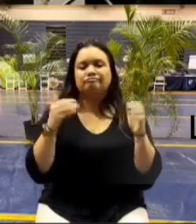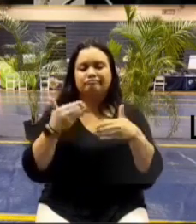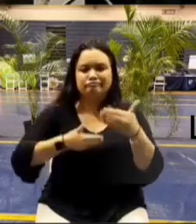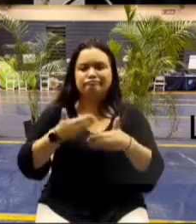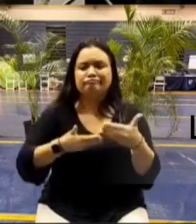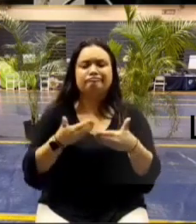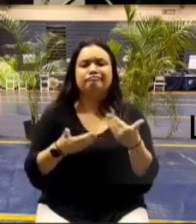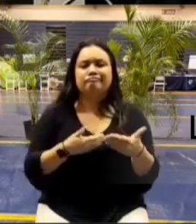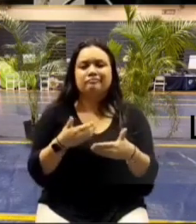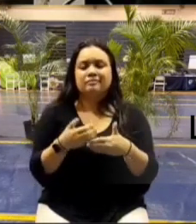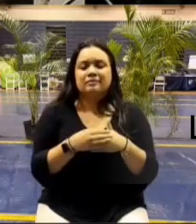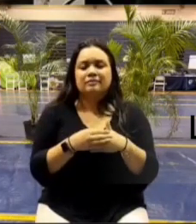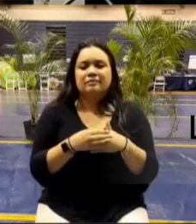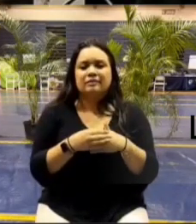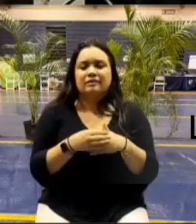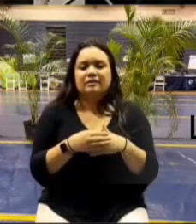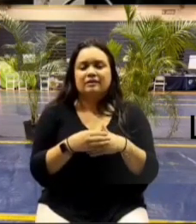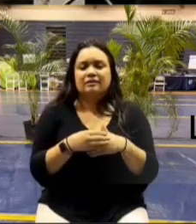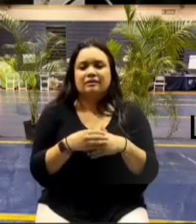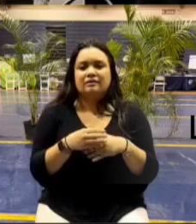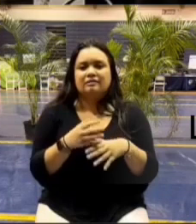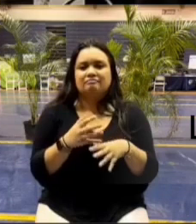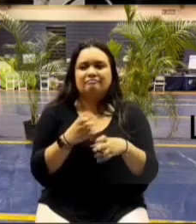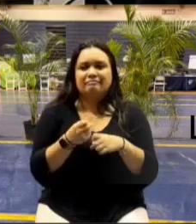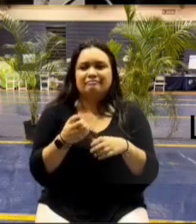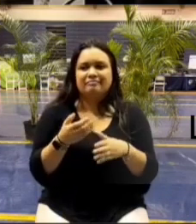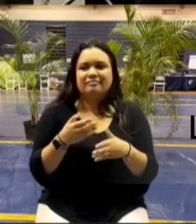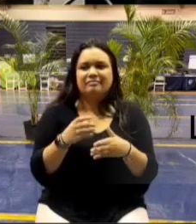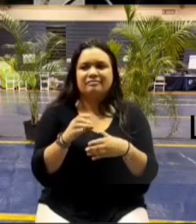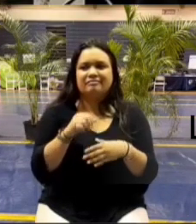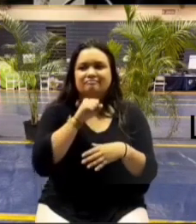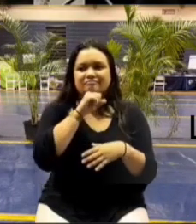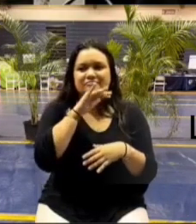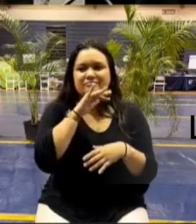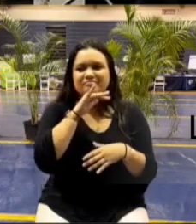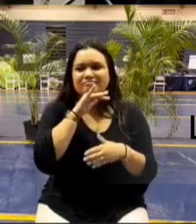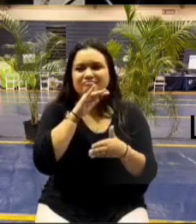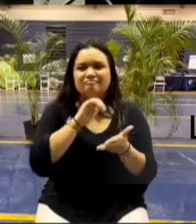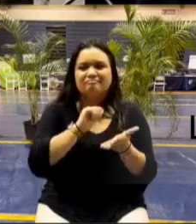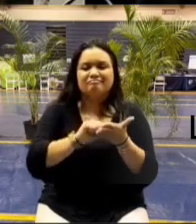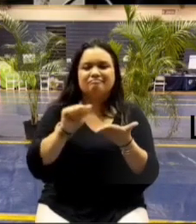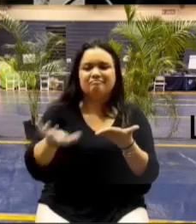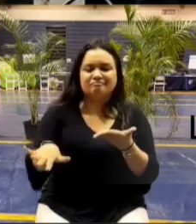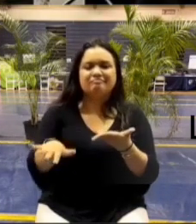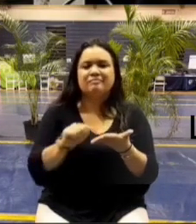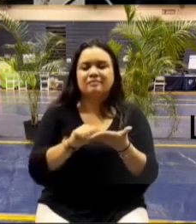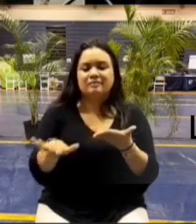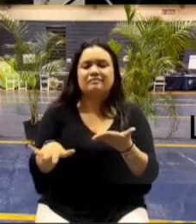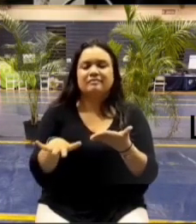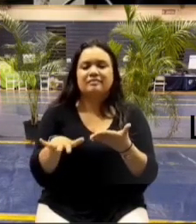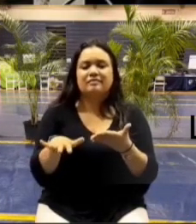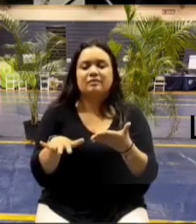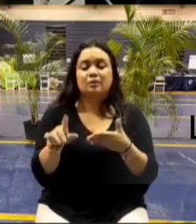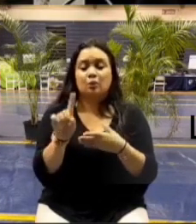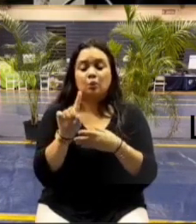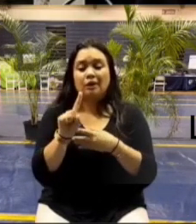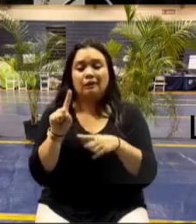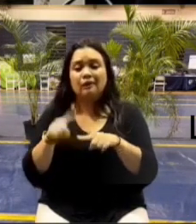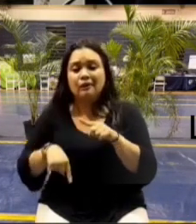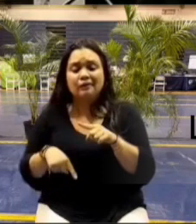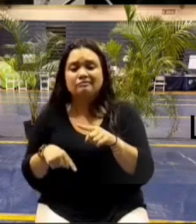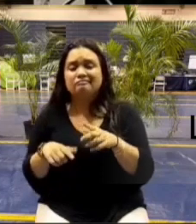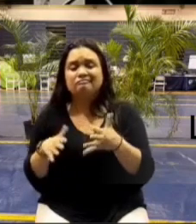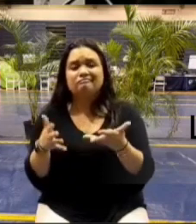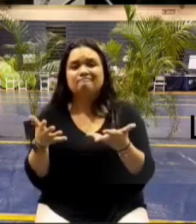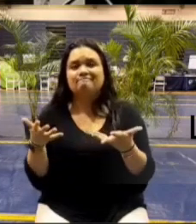out of properties and into a safe storage area where it can't you know do